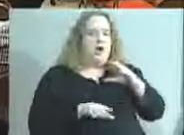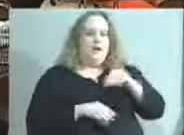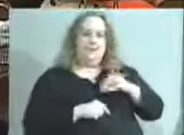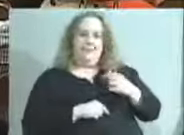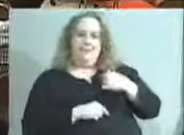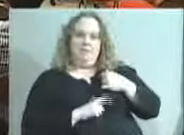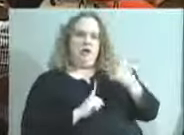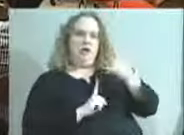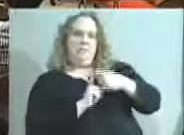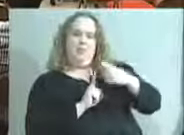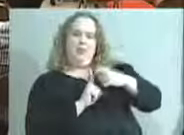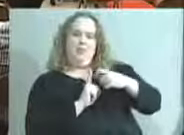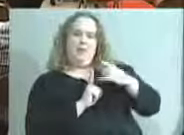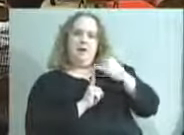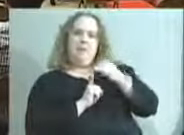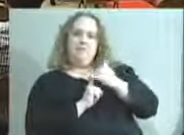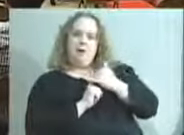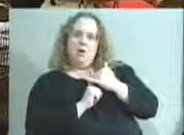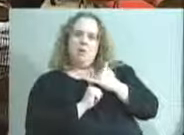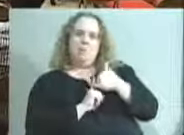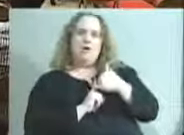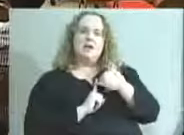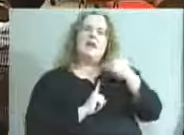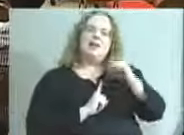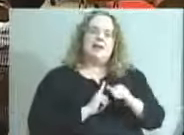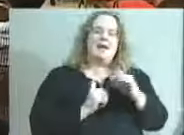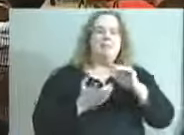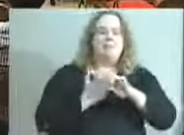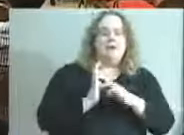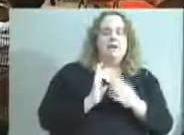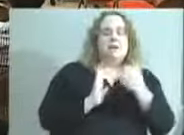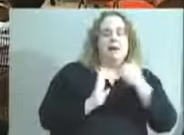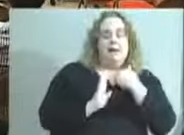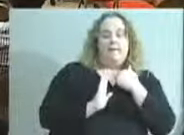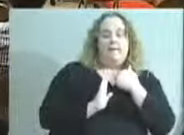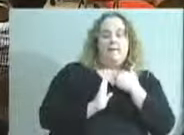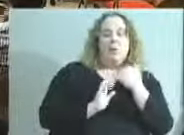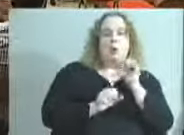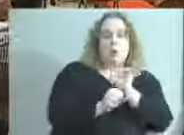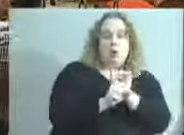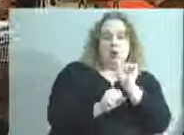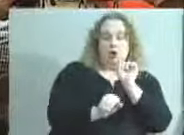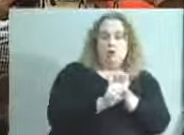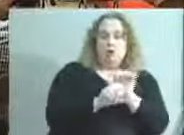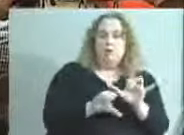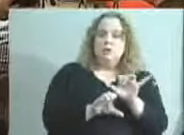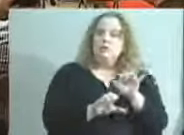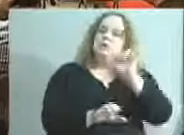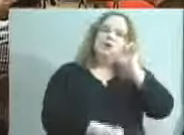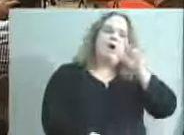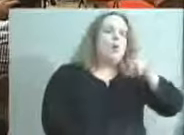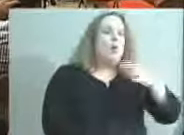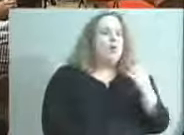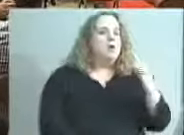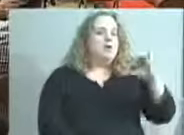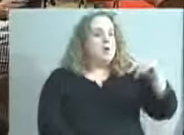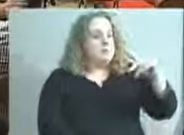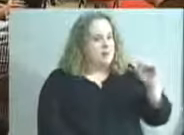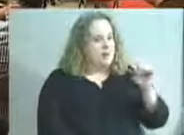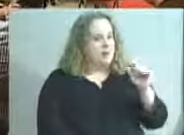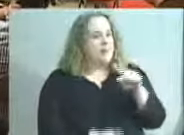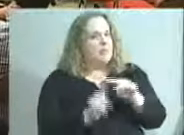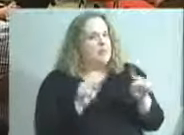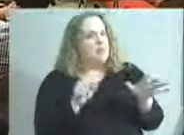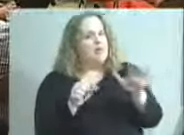So that tells me that we have work to do as a community, not just as JCPS, but as a community. It was very